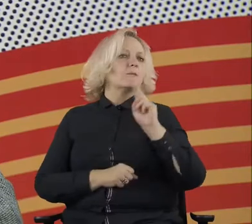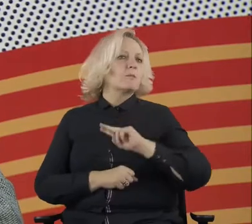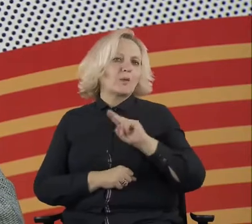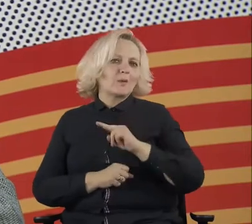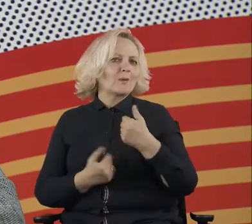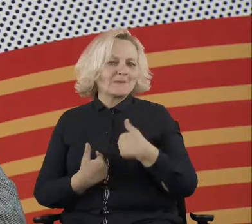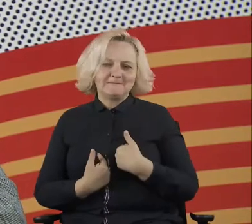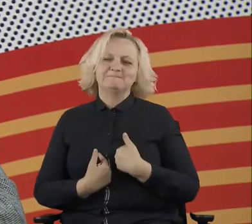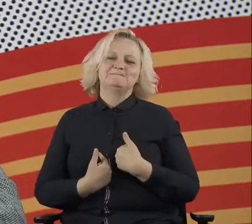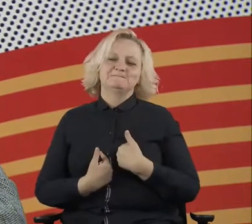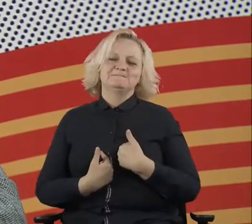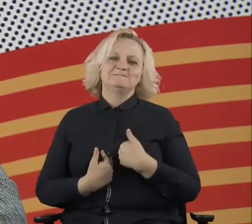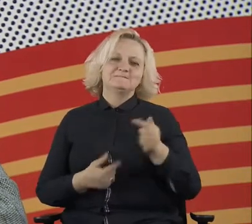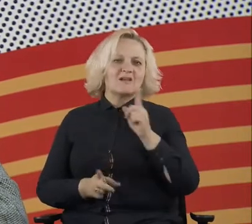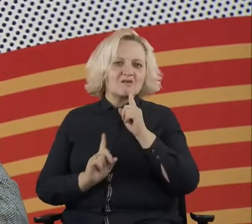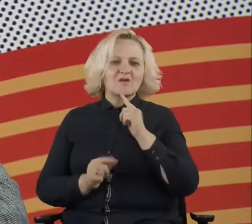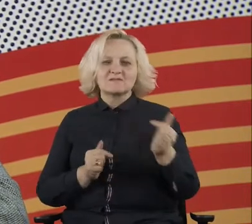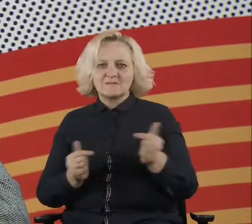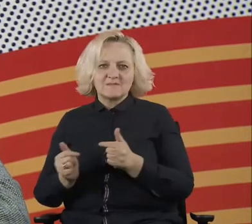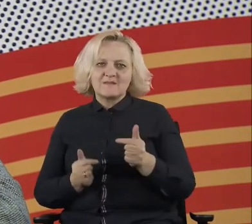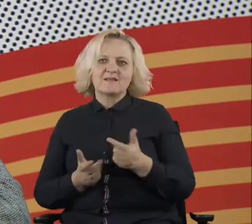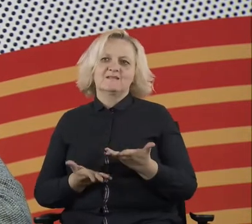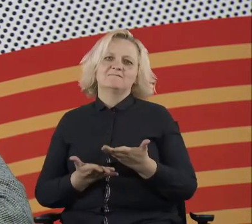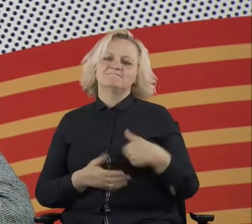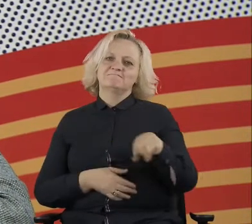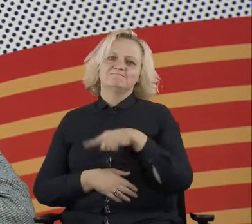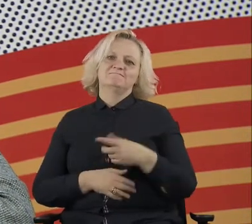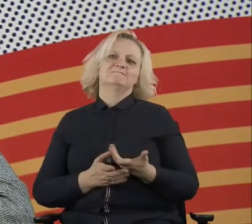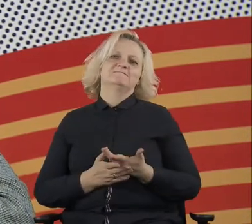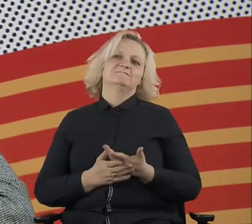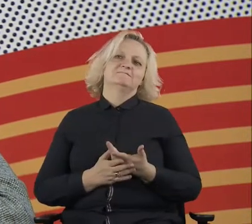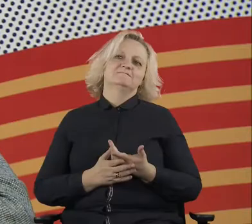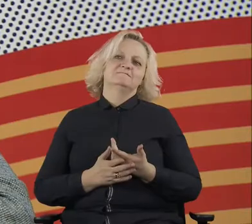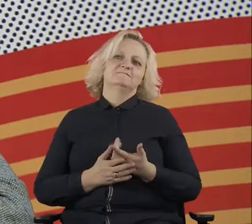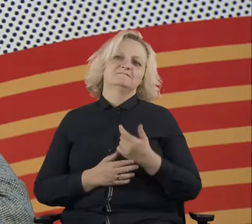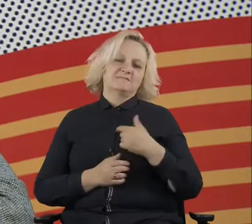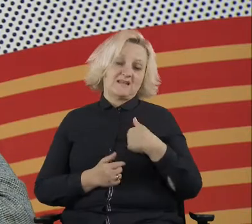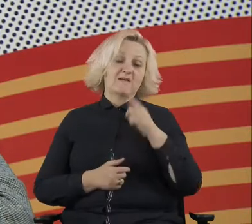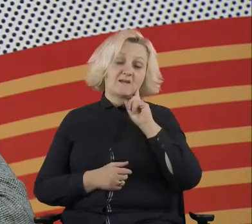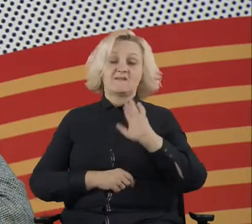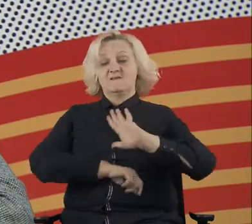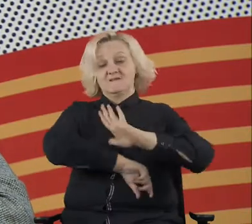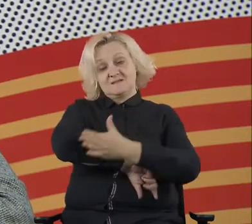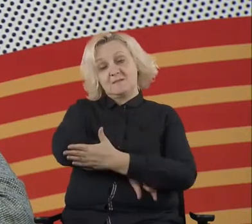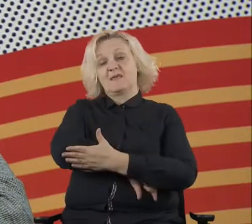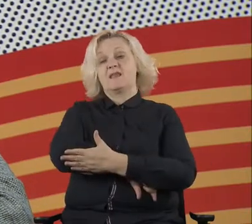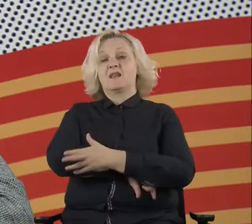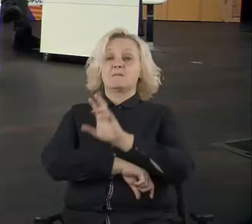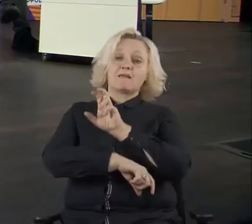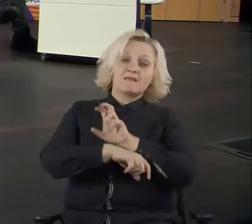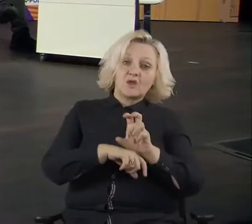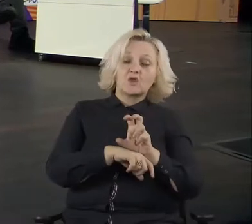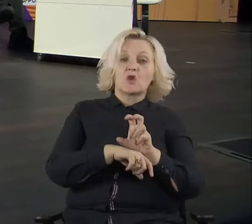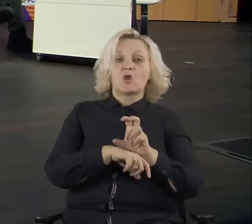panelists. I totally agree with the critical perspective of technology that they have been sharing, uh, in particular when